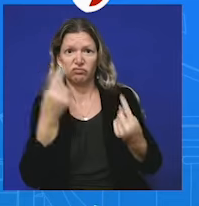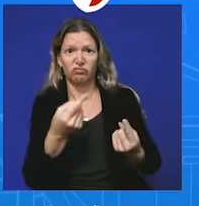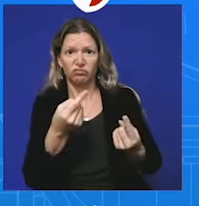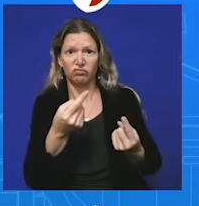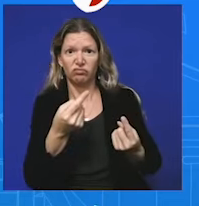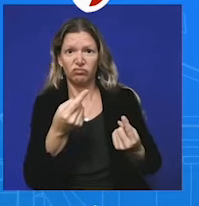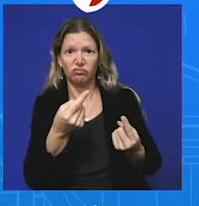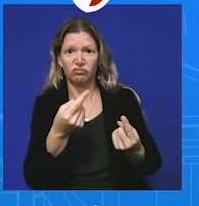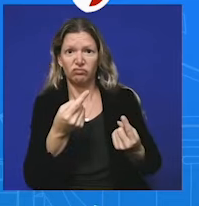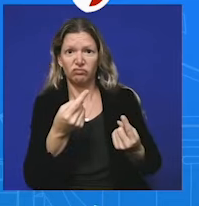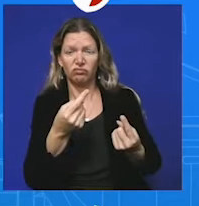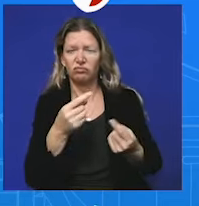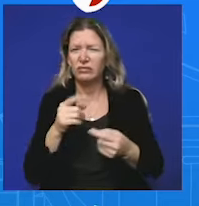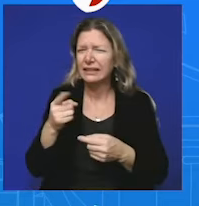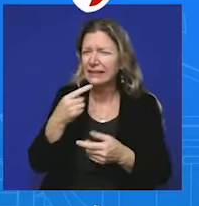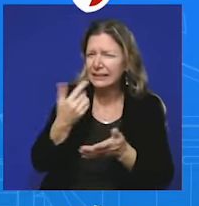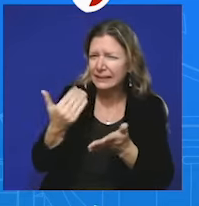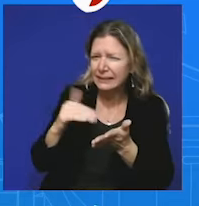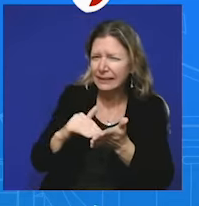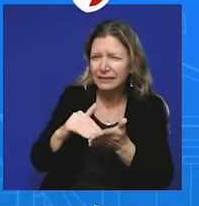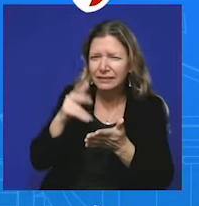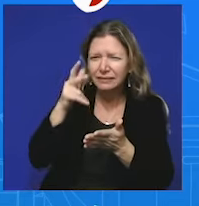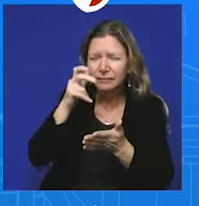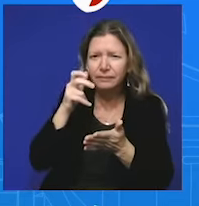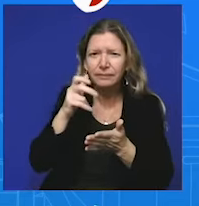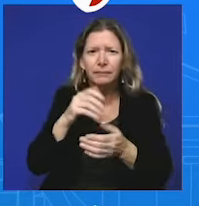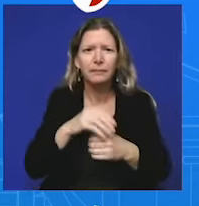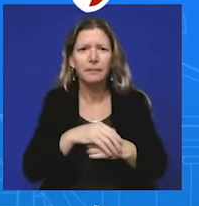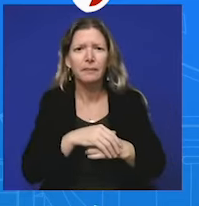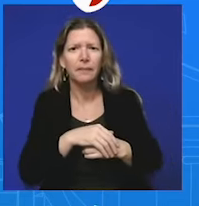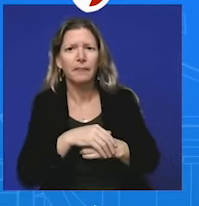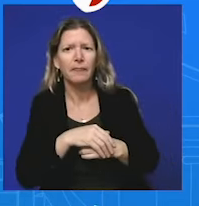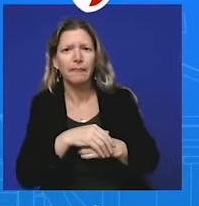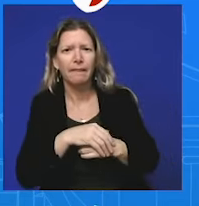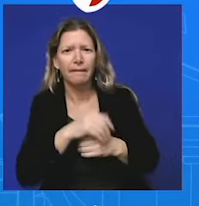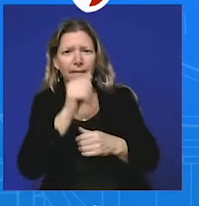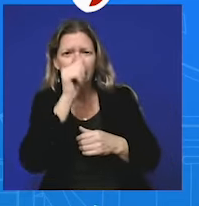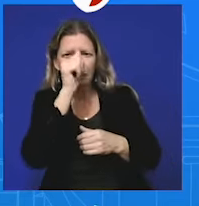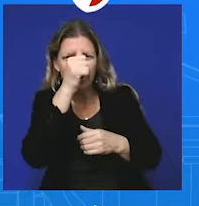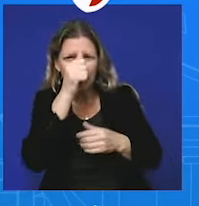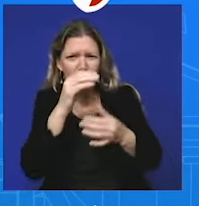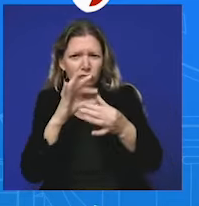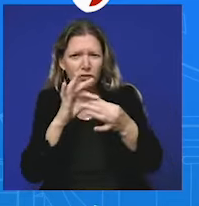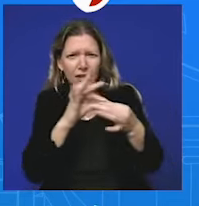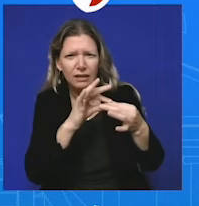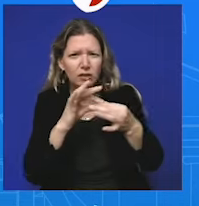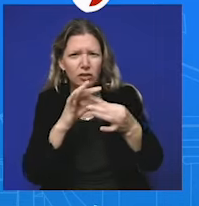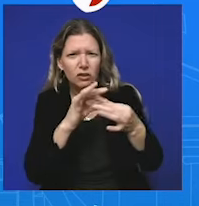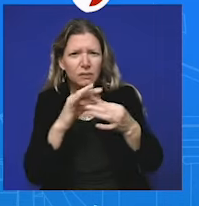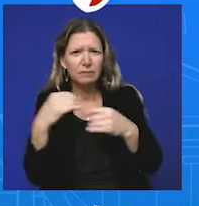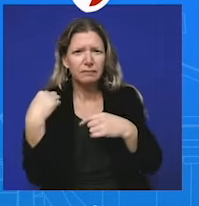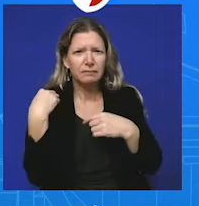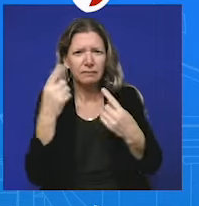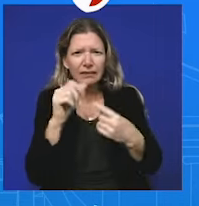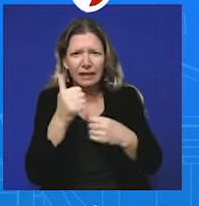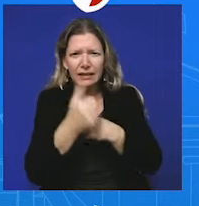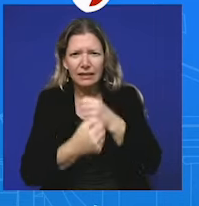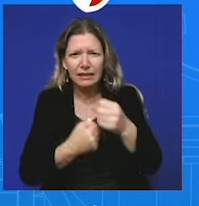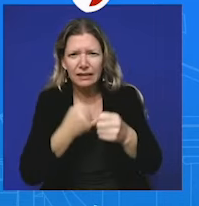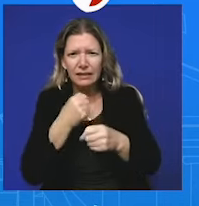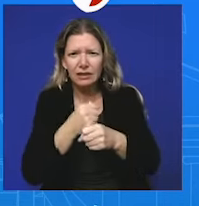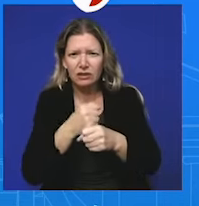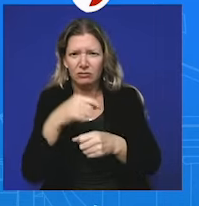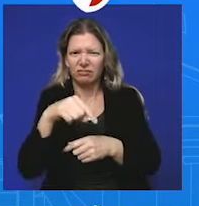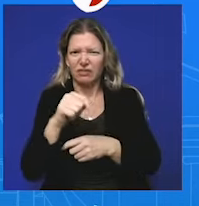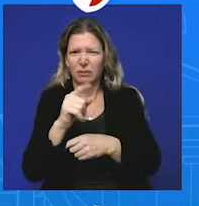-U.S. relationship in the 10 years of his administration? How do I see it over the last 10 years? Oh, I'll speak to the last